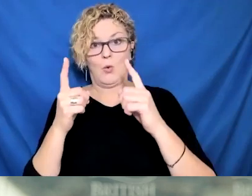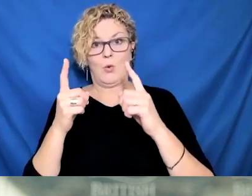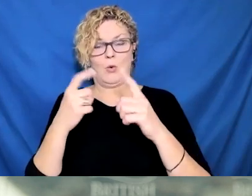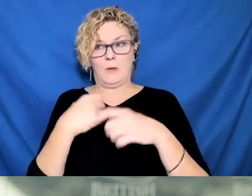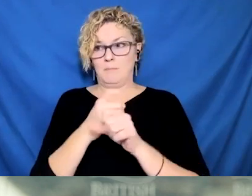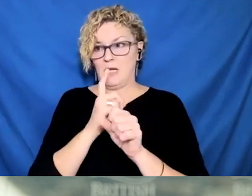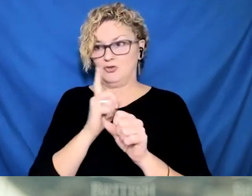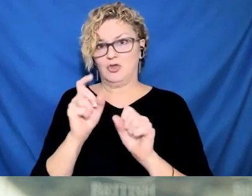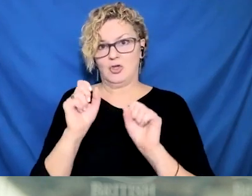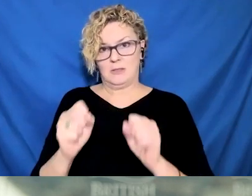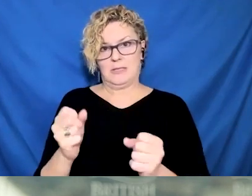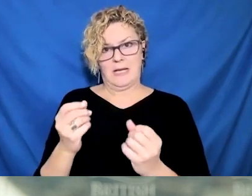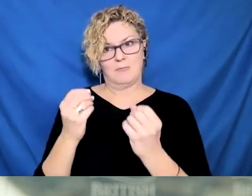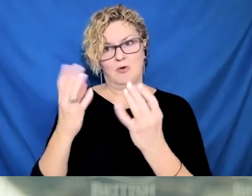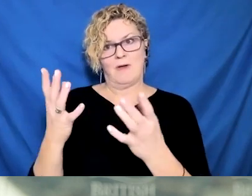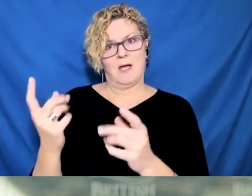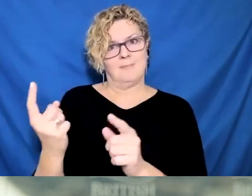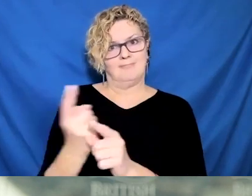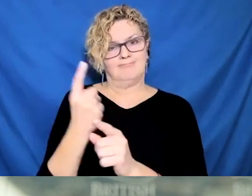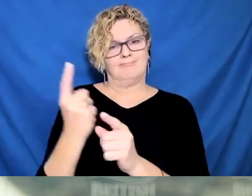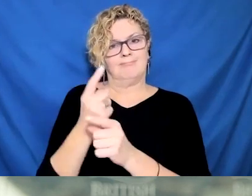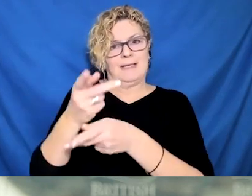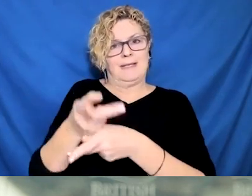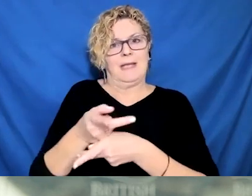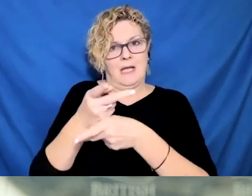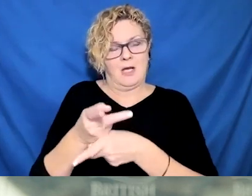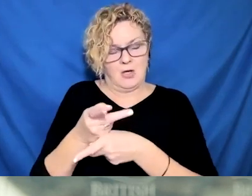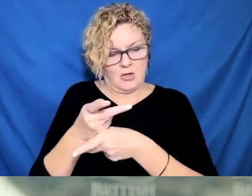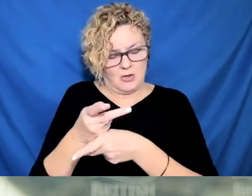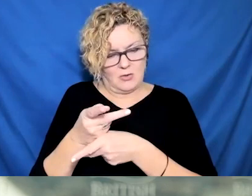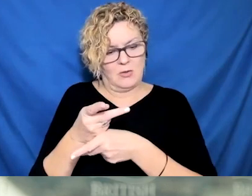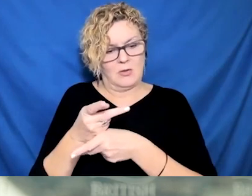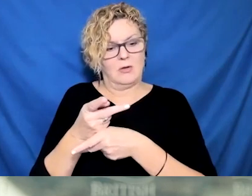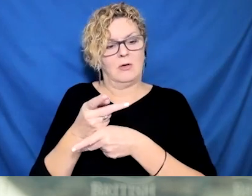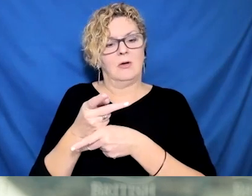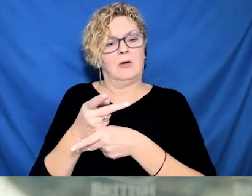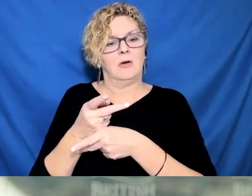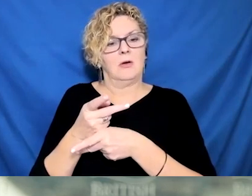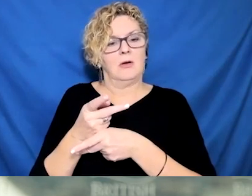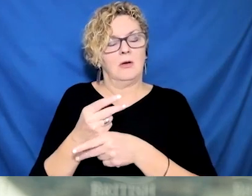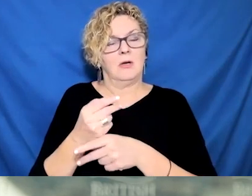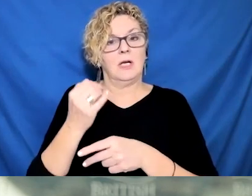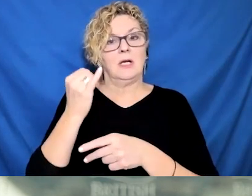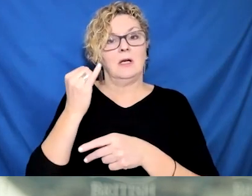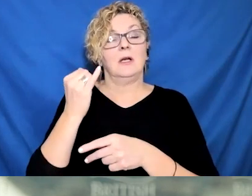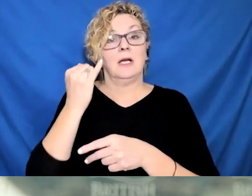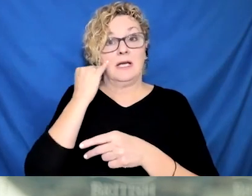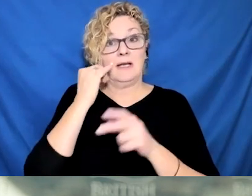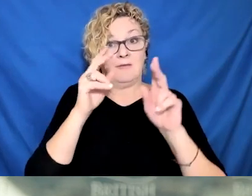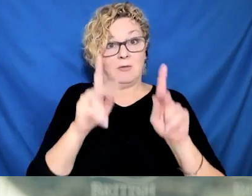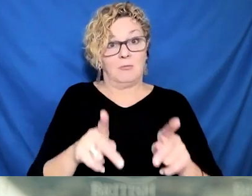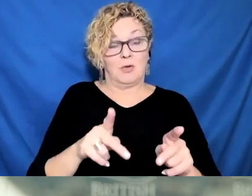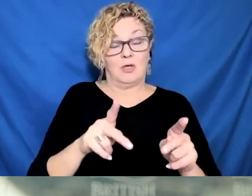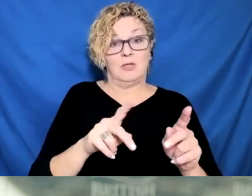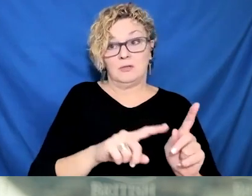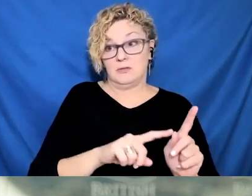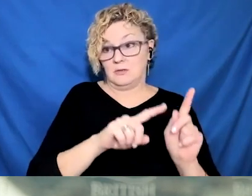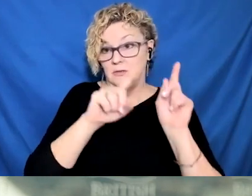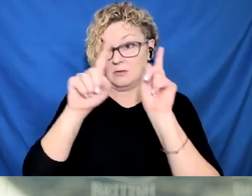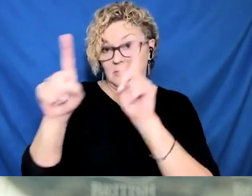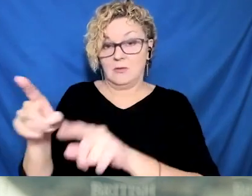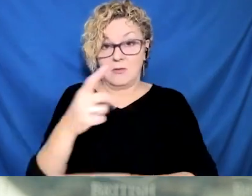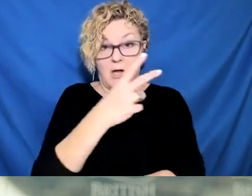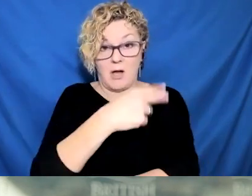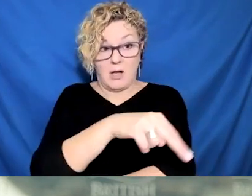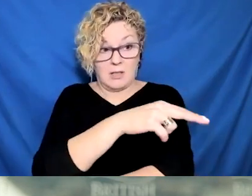And it has affected healthcare systems as well. There's obviously, for example, as I say, 2,325